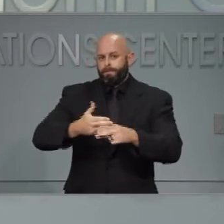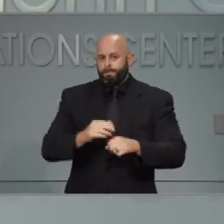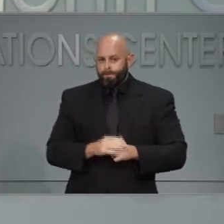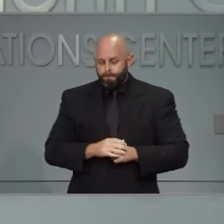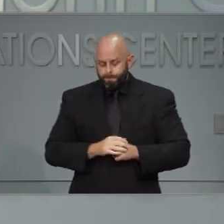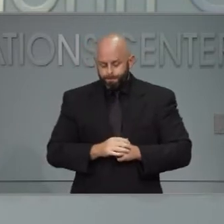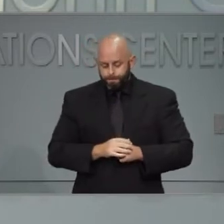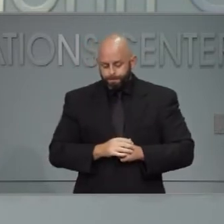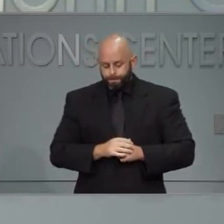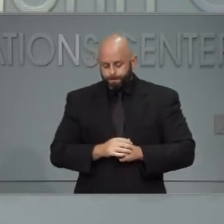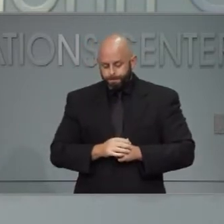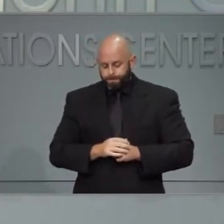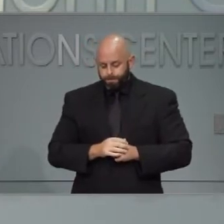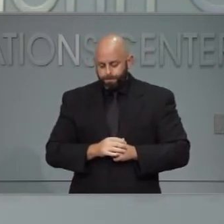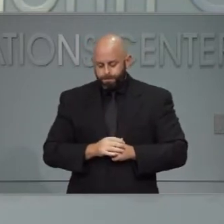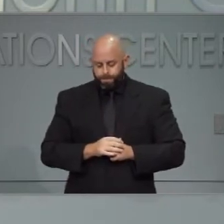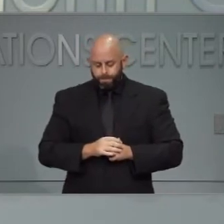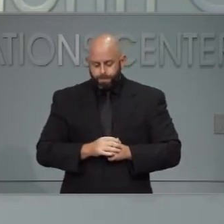first question.